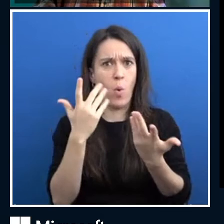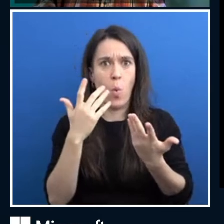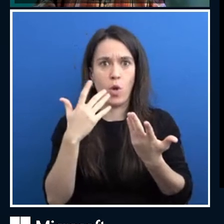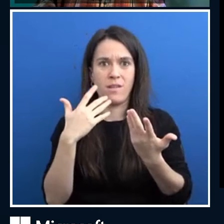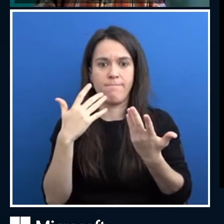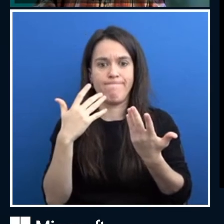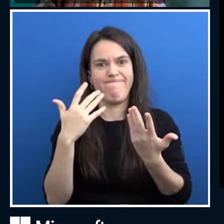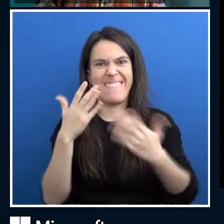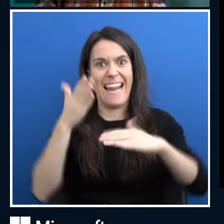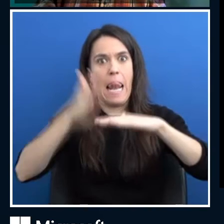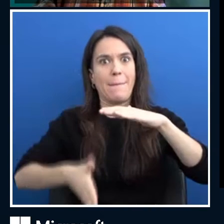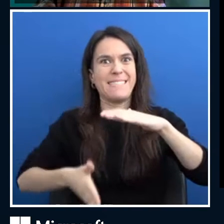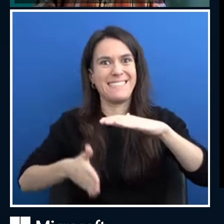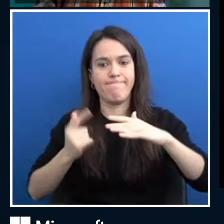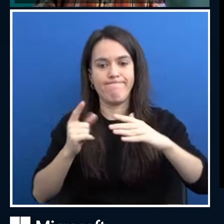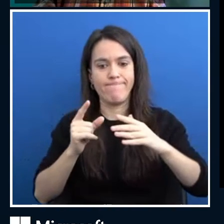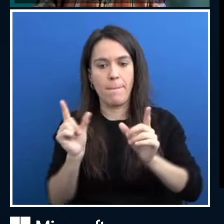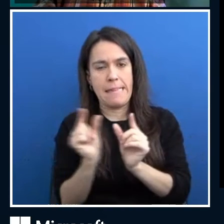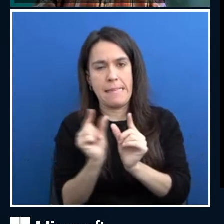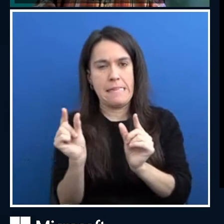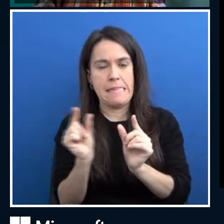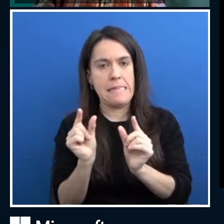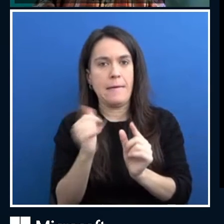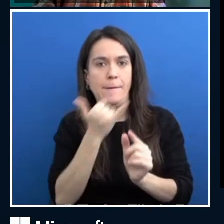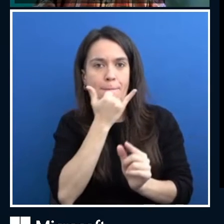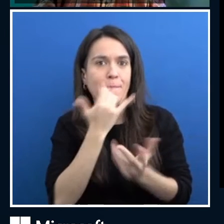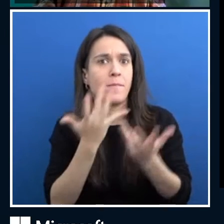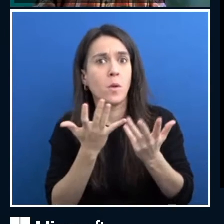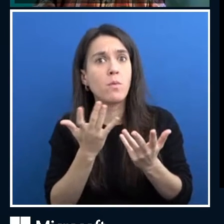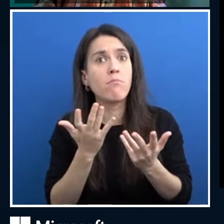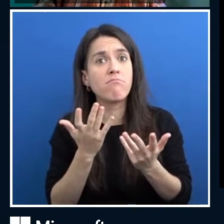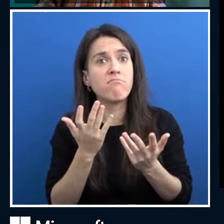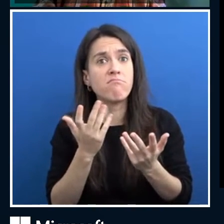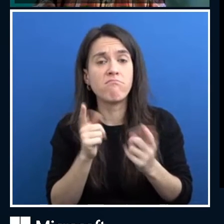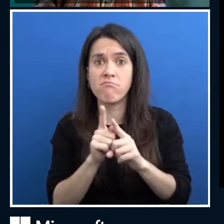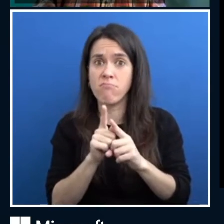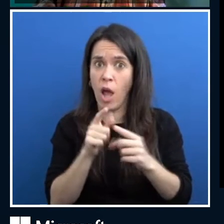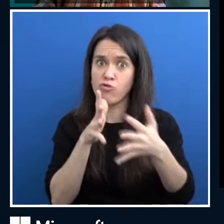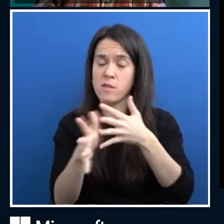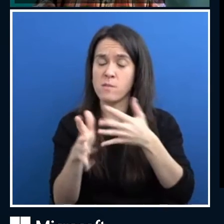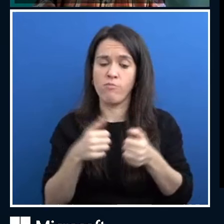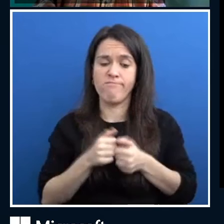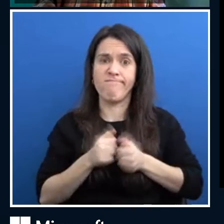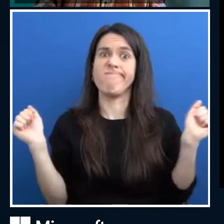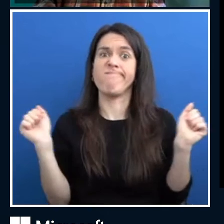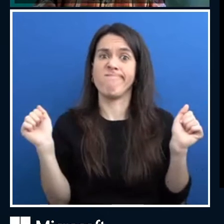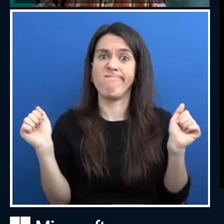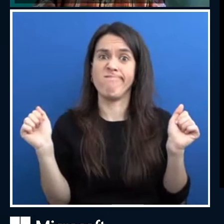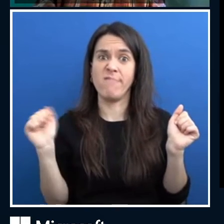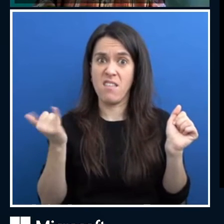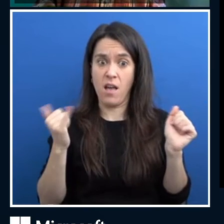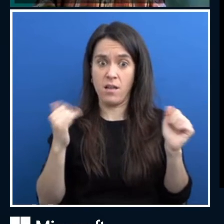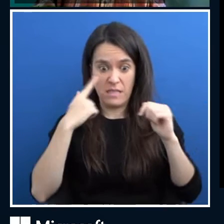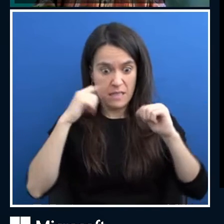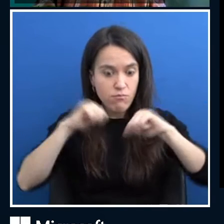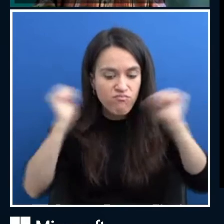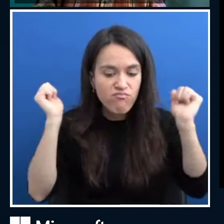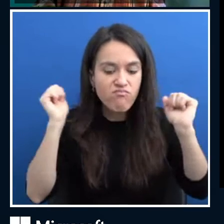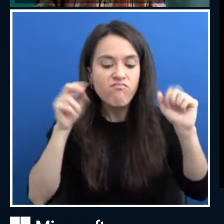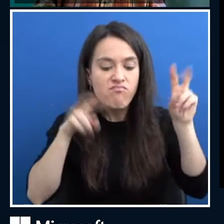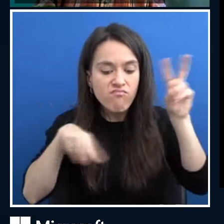in the solution and are we sharing that and being transparent? If we move on to ethical, are there societal implications?